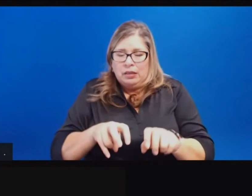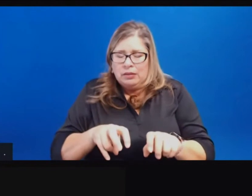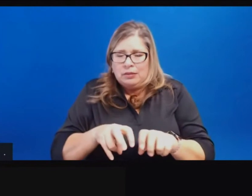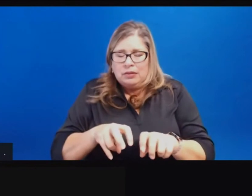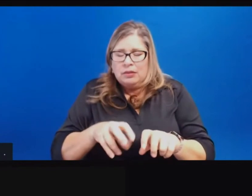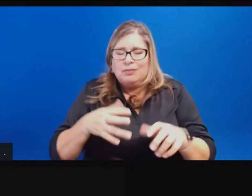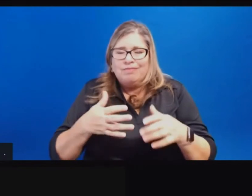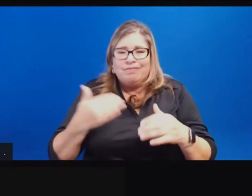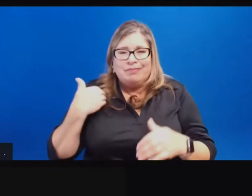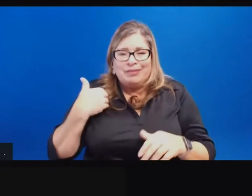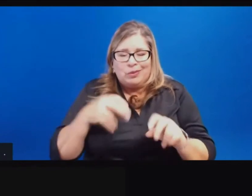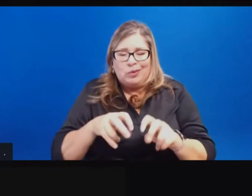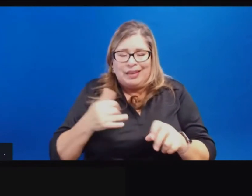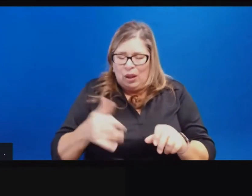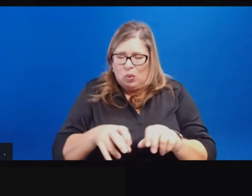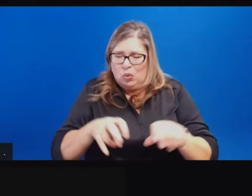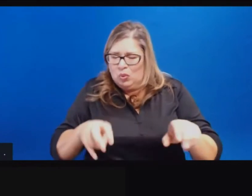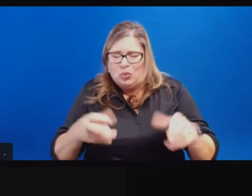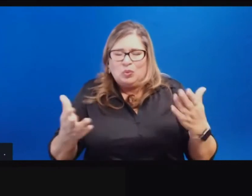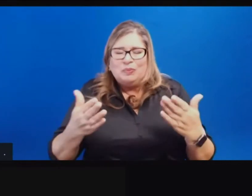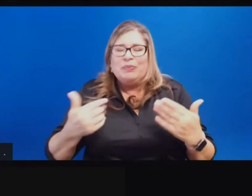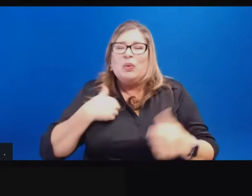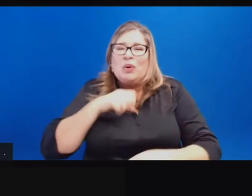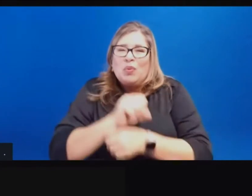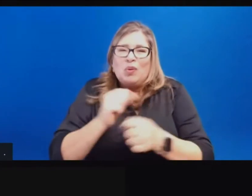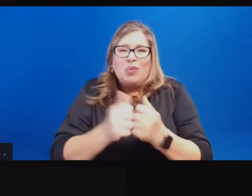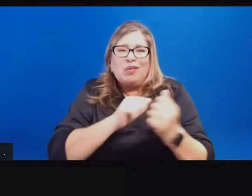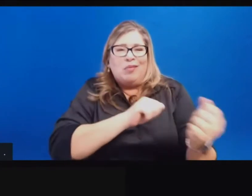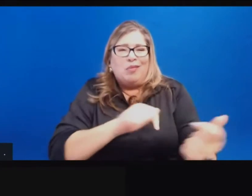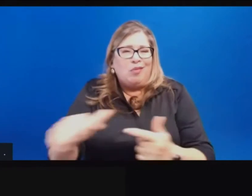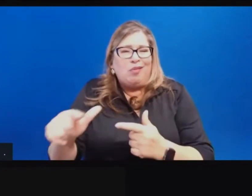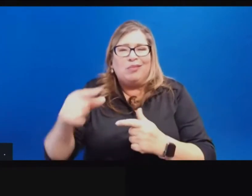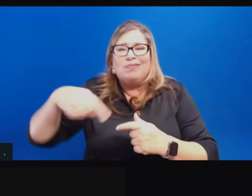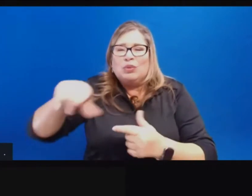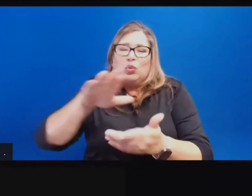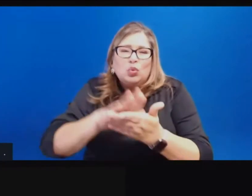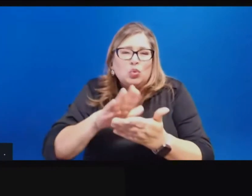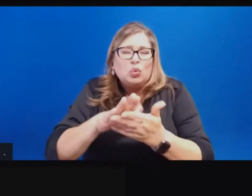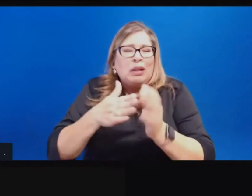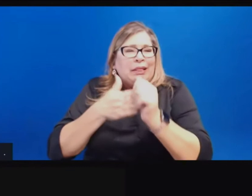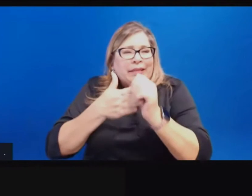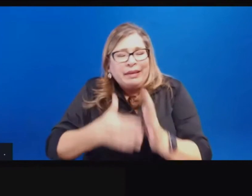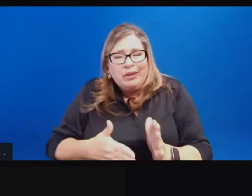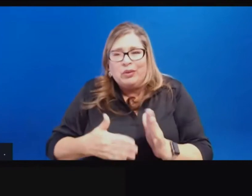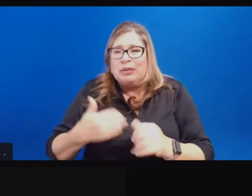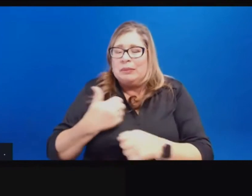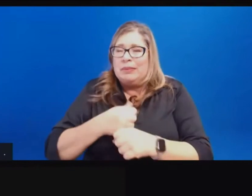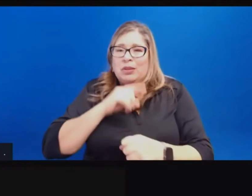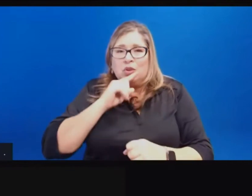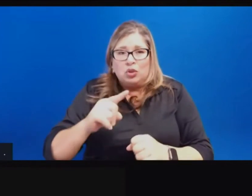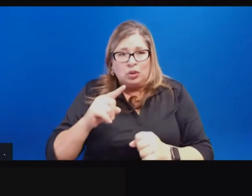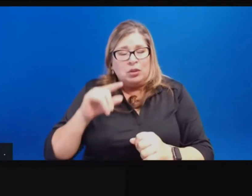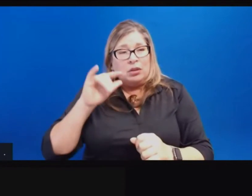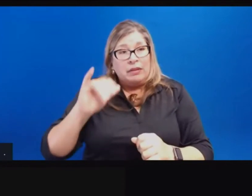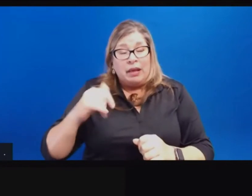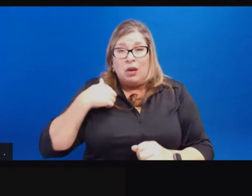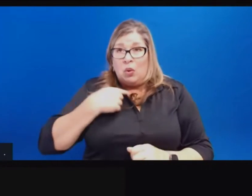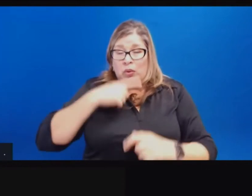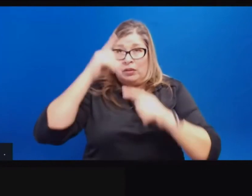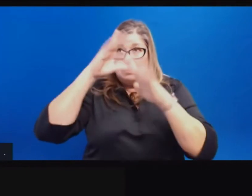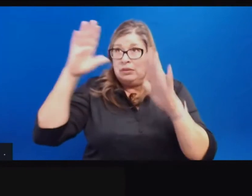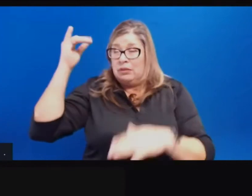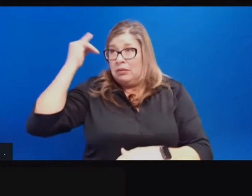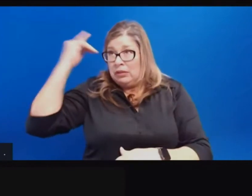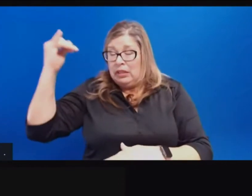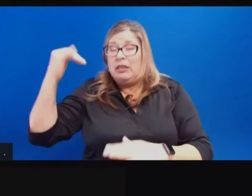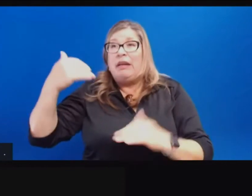with all, uh, education leaders to make sure these rules, uh, uh, or these, these concepts really help